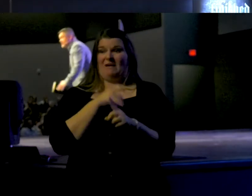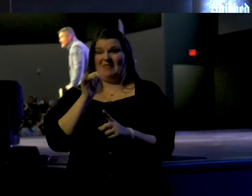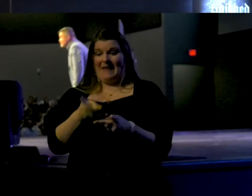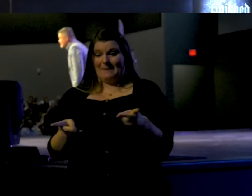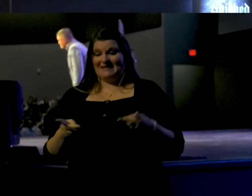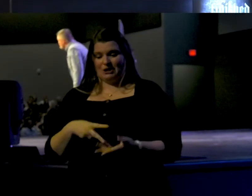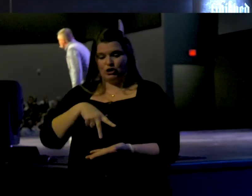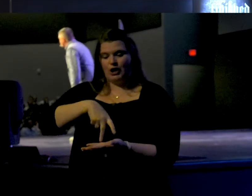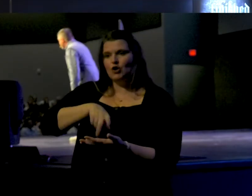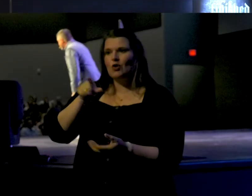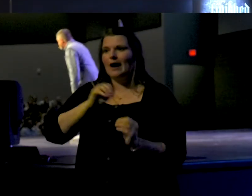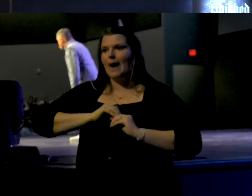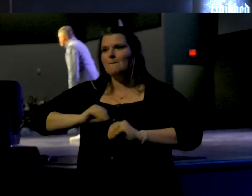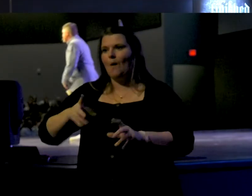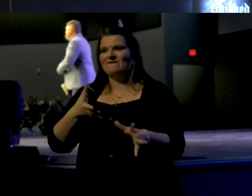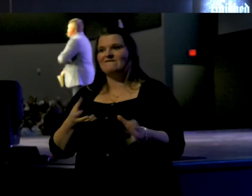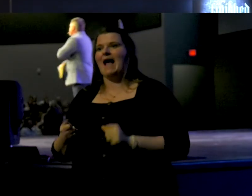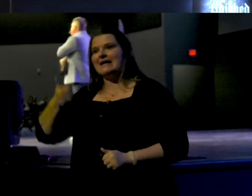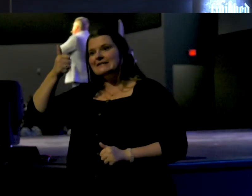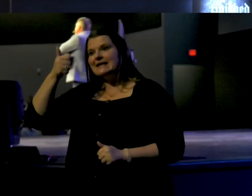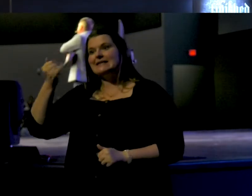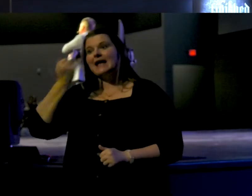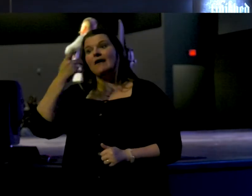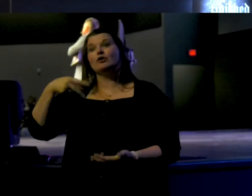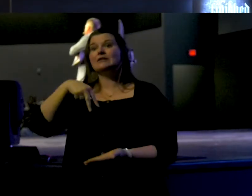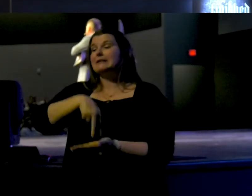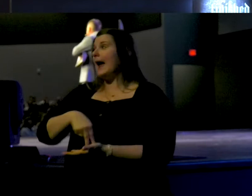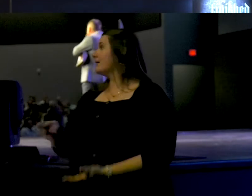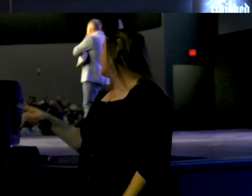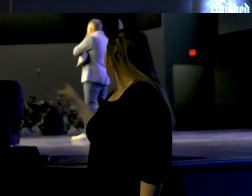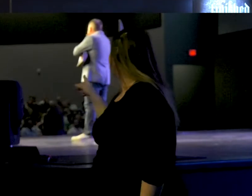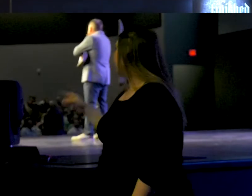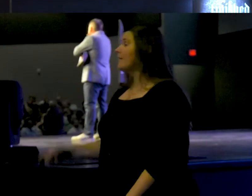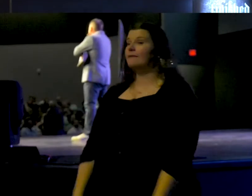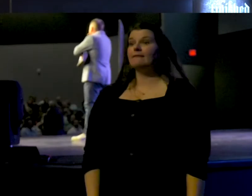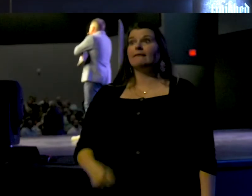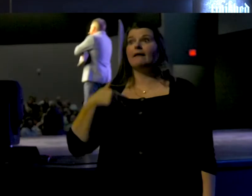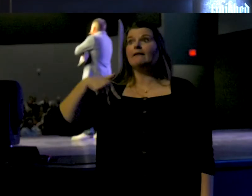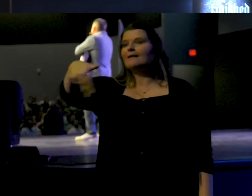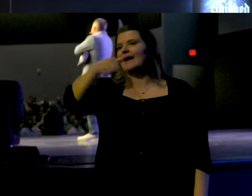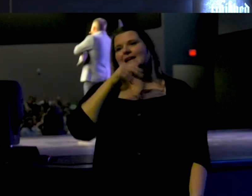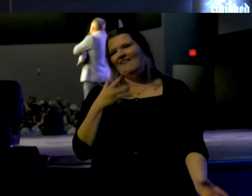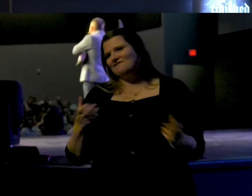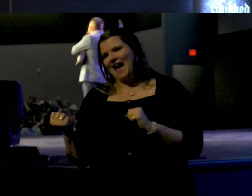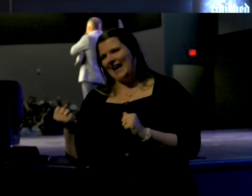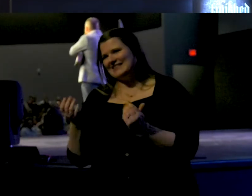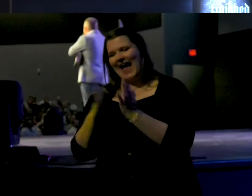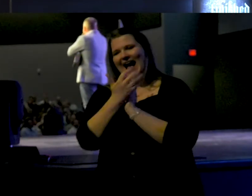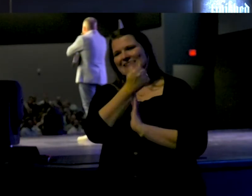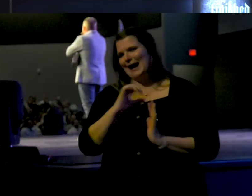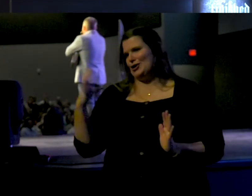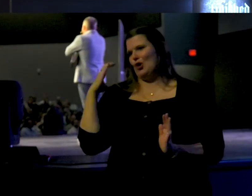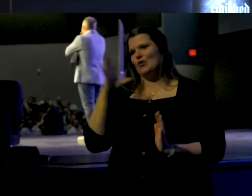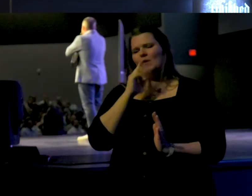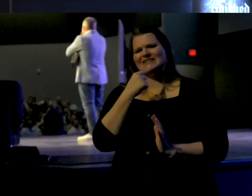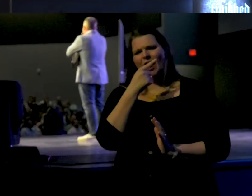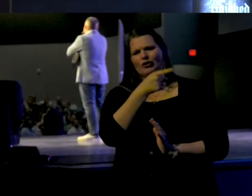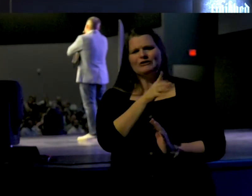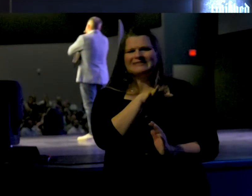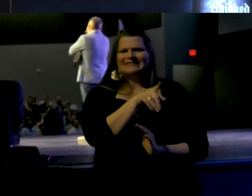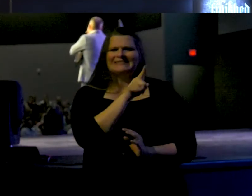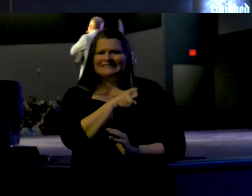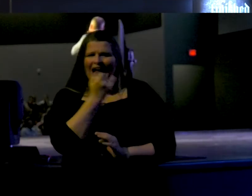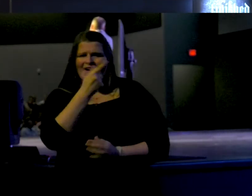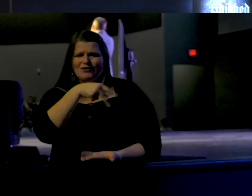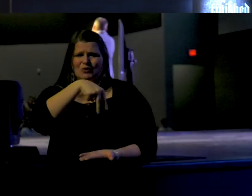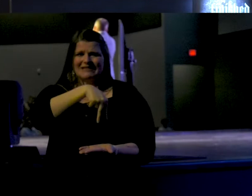position that you can move the fastest. If you're standing like this, you'll not be very fast. Ask any coach and he tells you or she tells